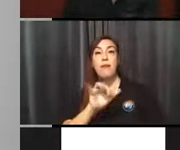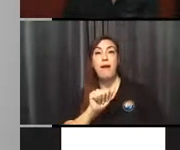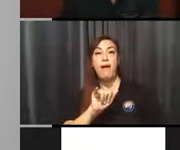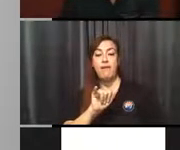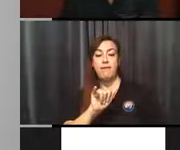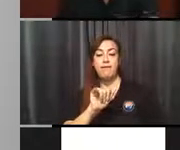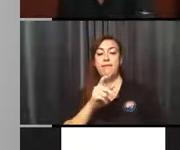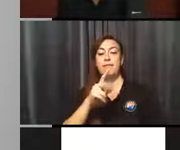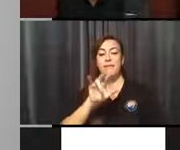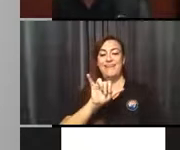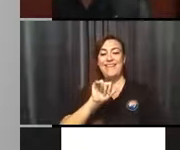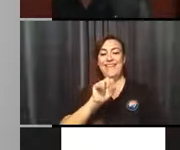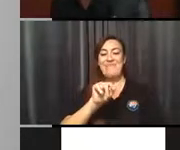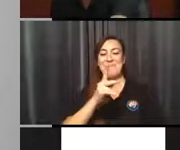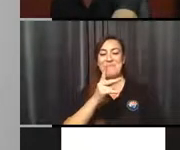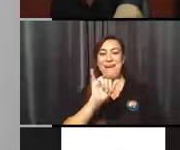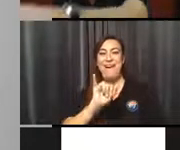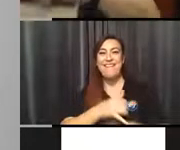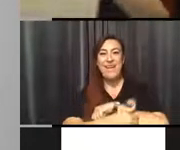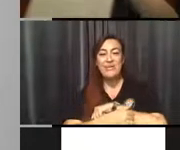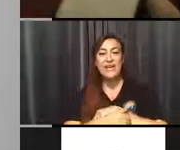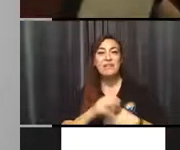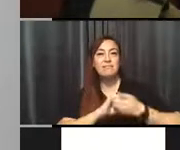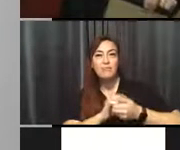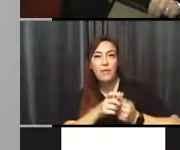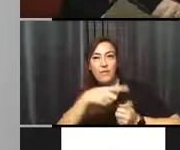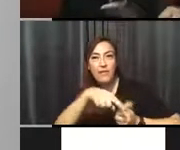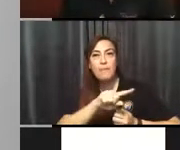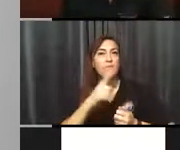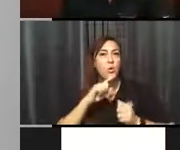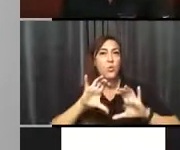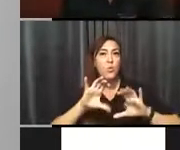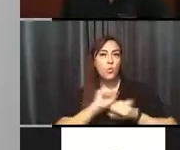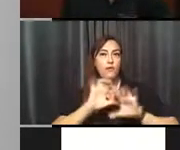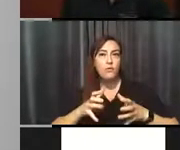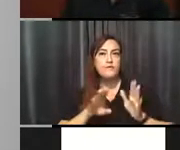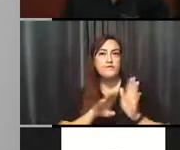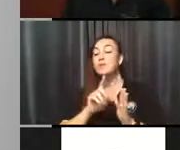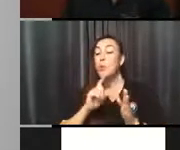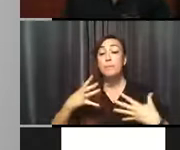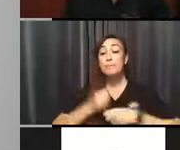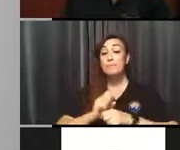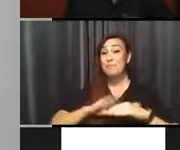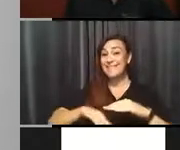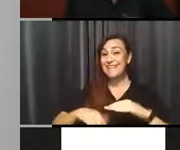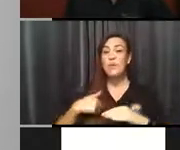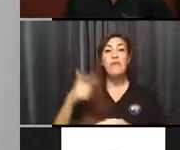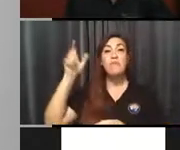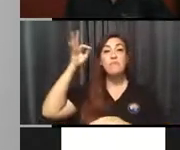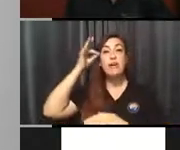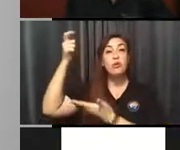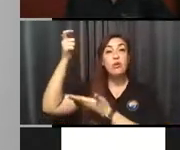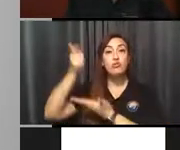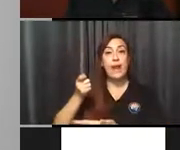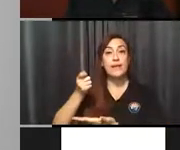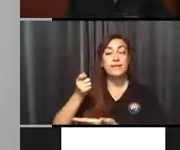administer the workforce development. Basically, we have a grant, federal grant, Workforce Innovation and